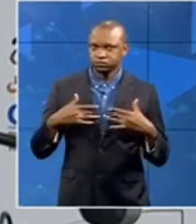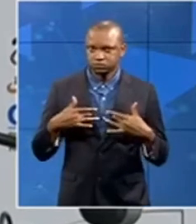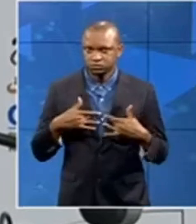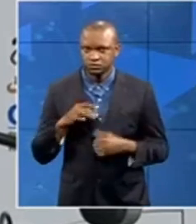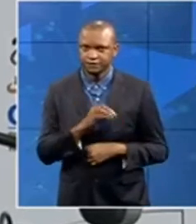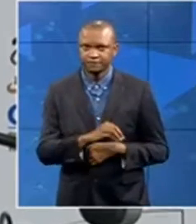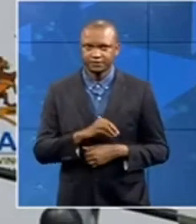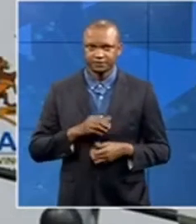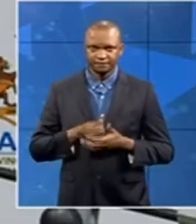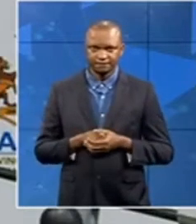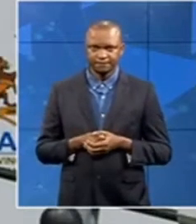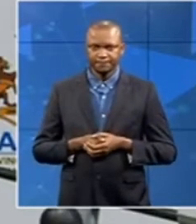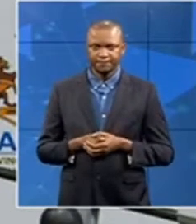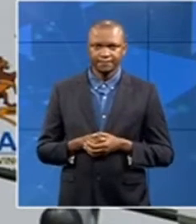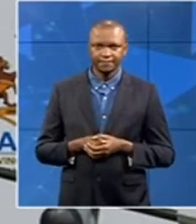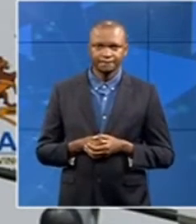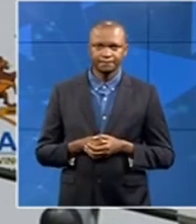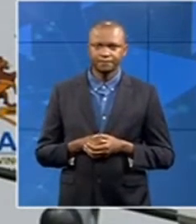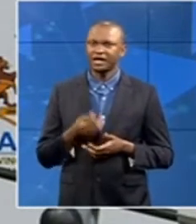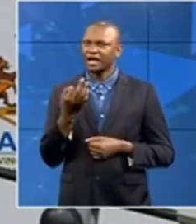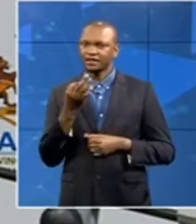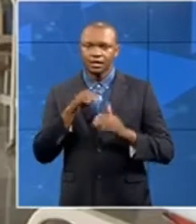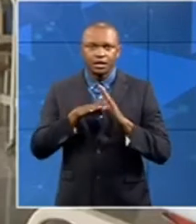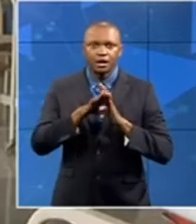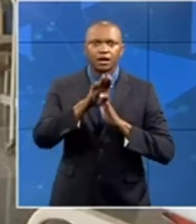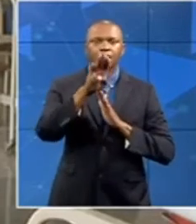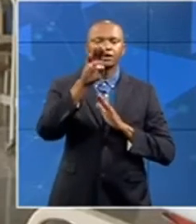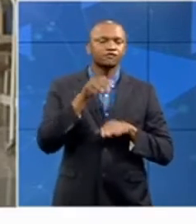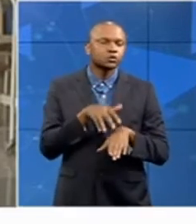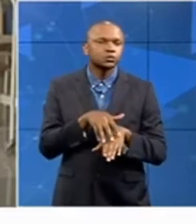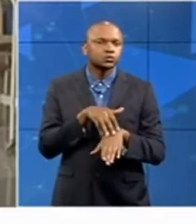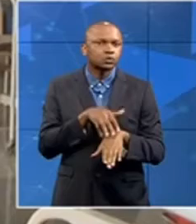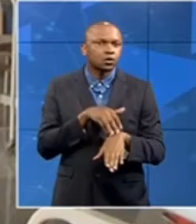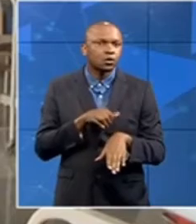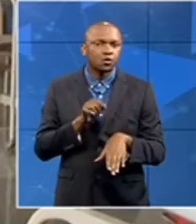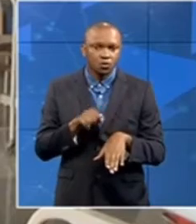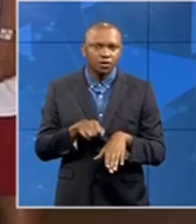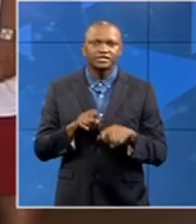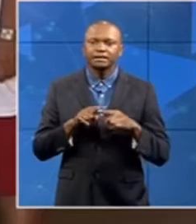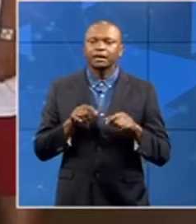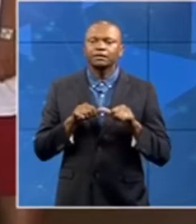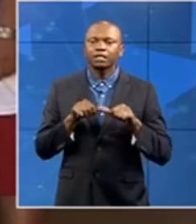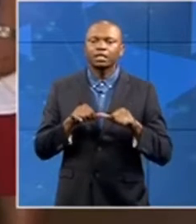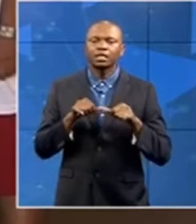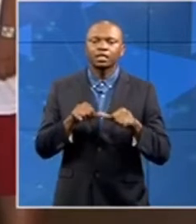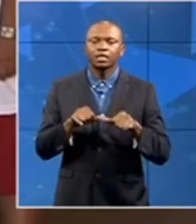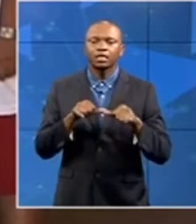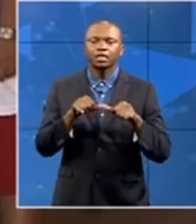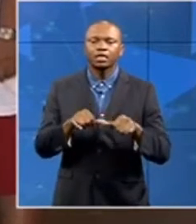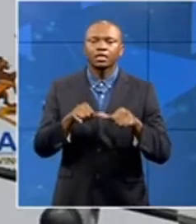are cause for consent. The third wave is slower but more sustained. It